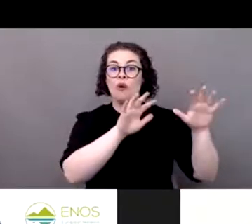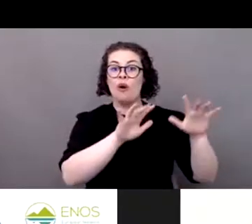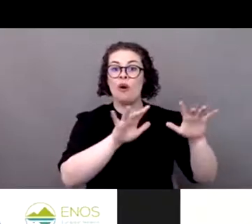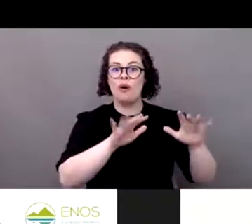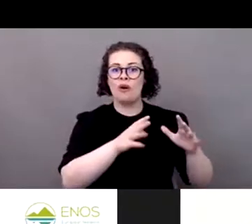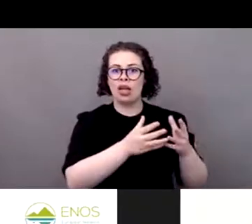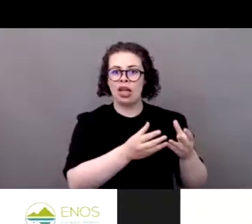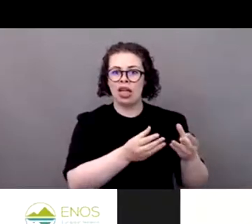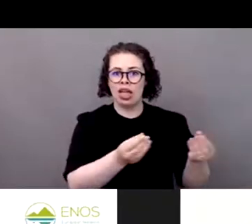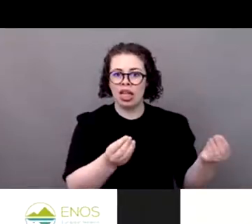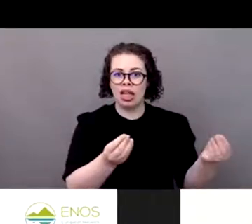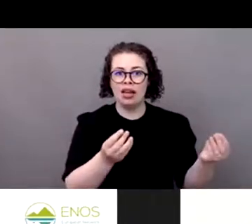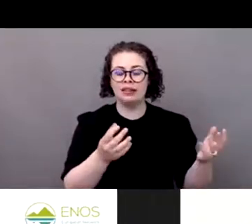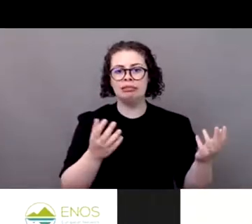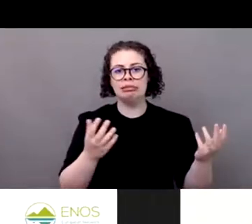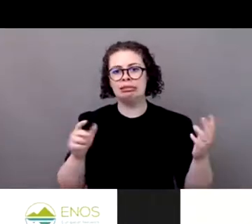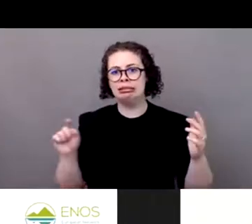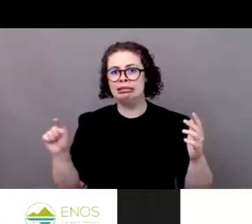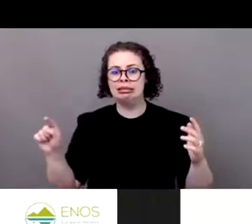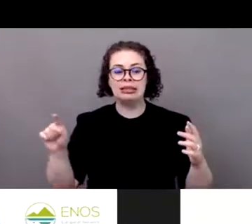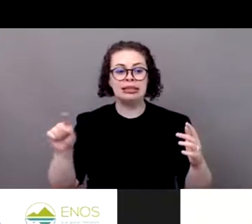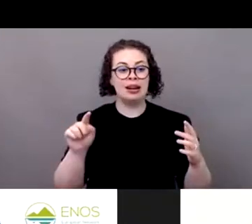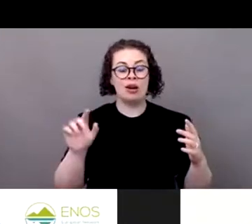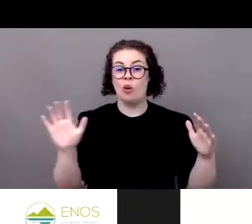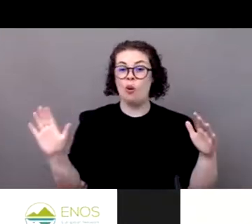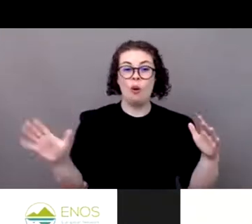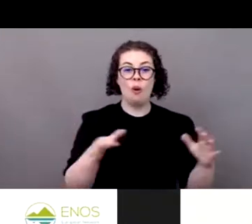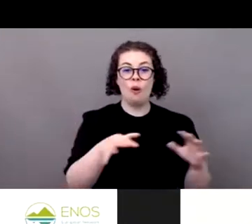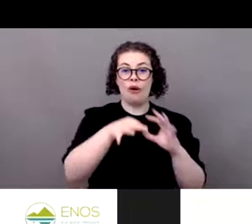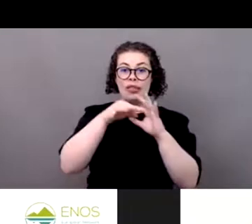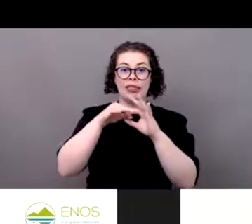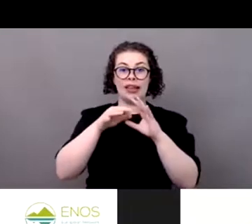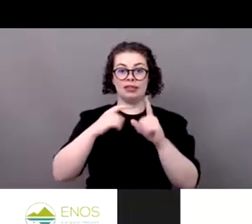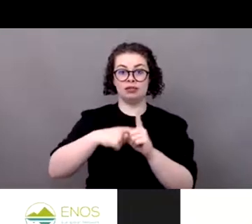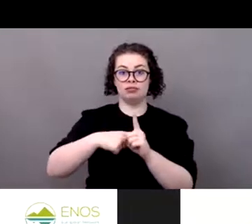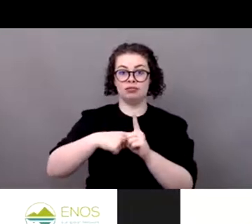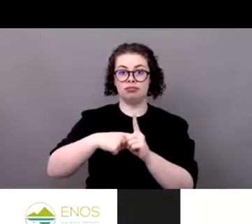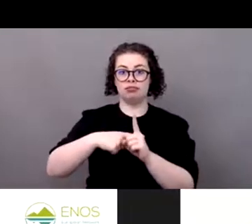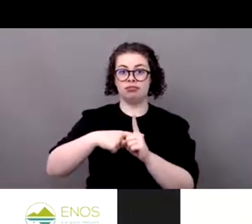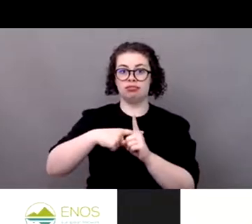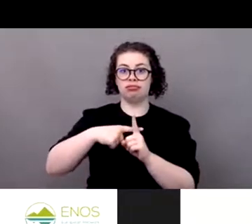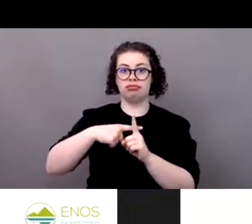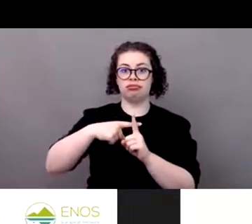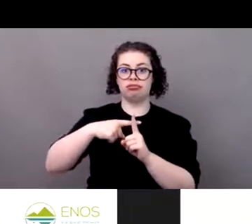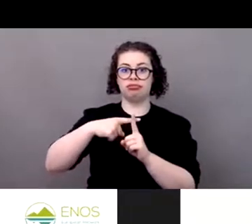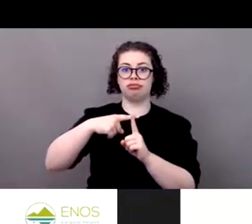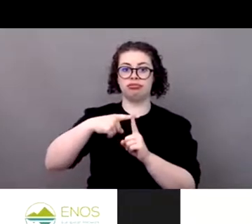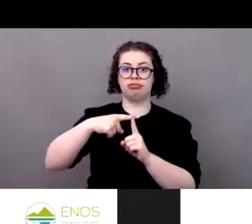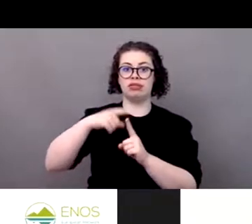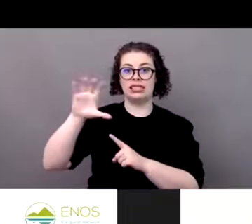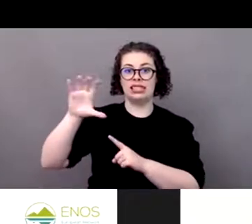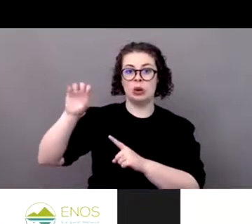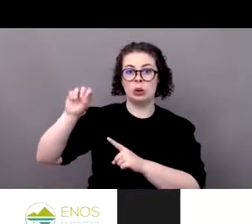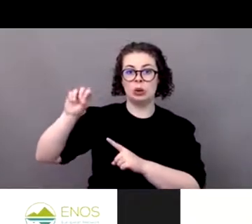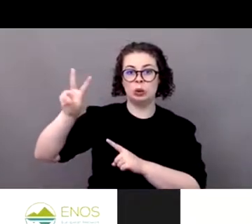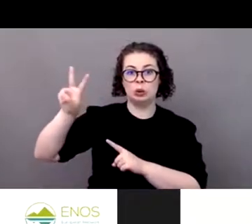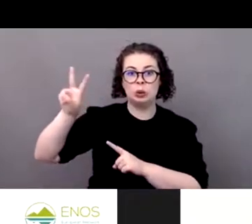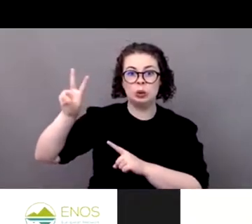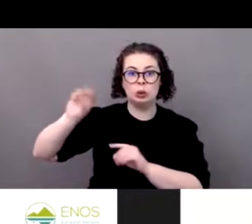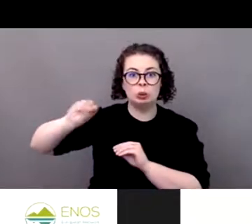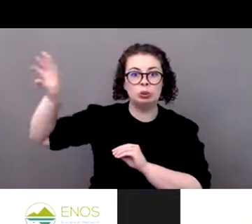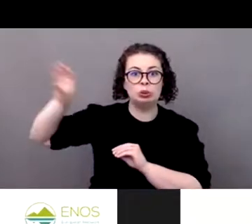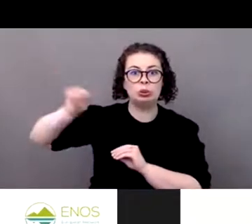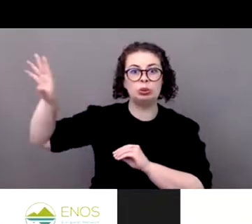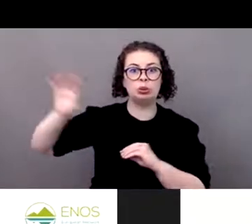change and so influence on the mountain, influence on the soil, the disappearance of the neige at a certain period and glaciers,